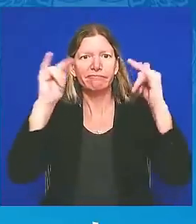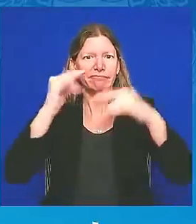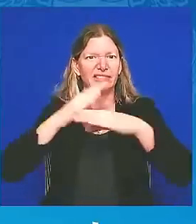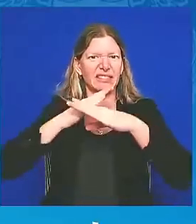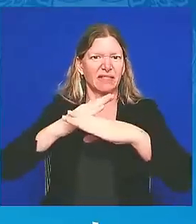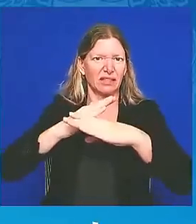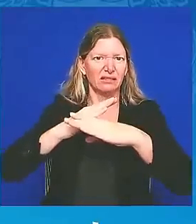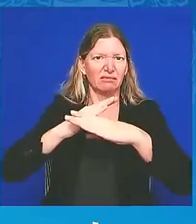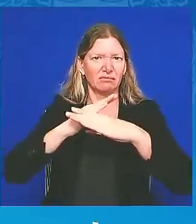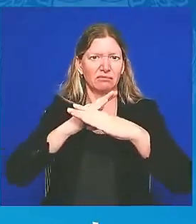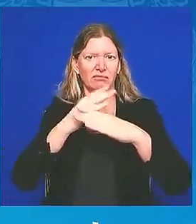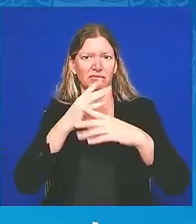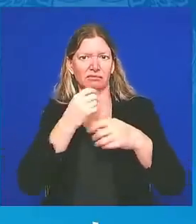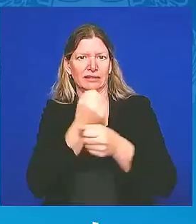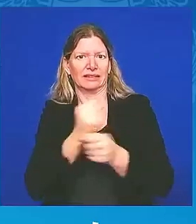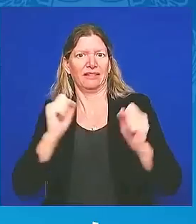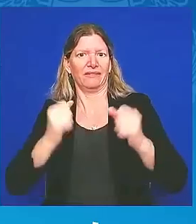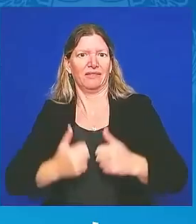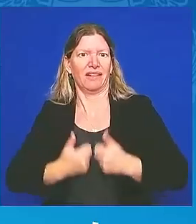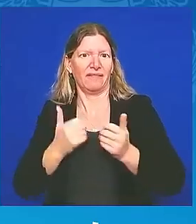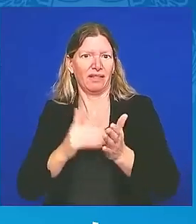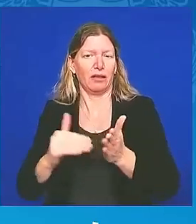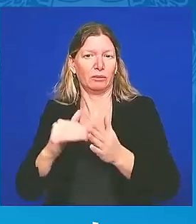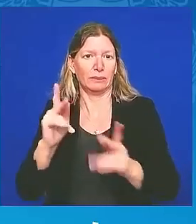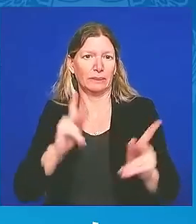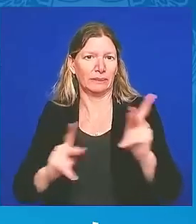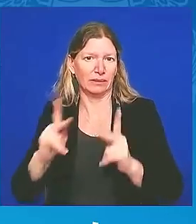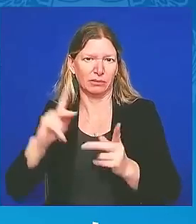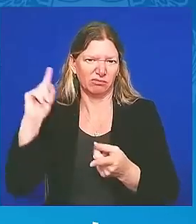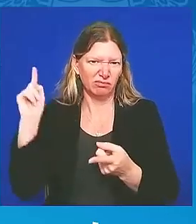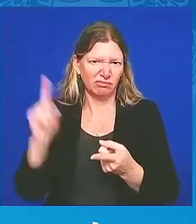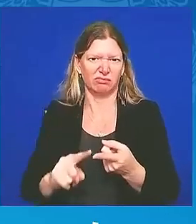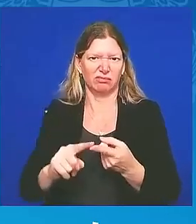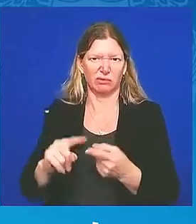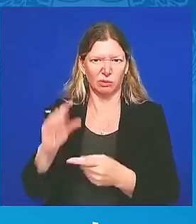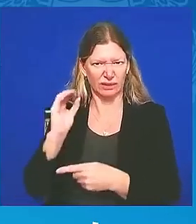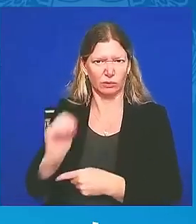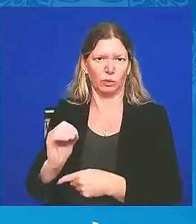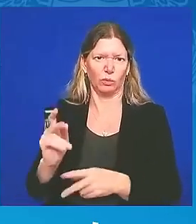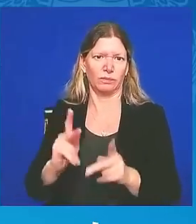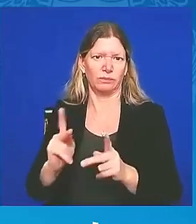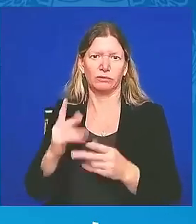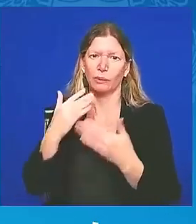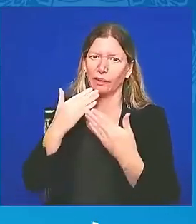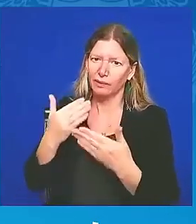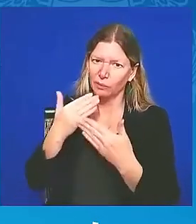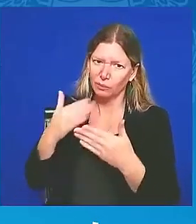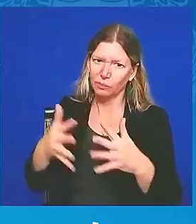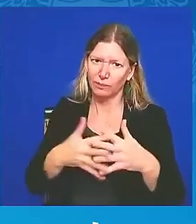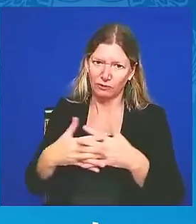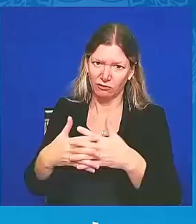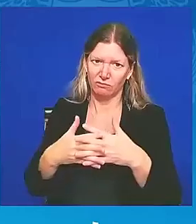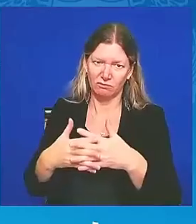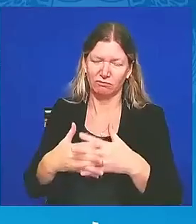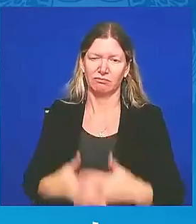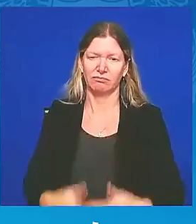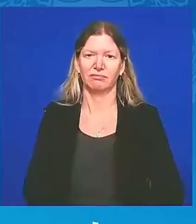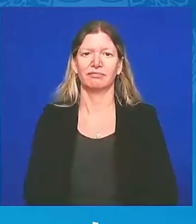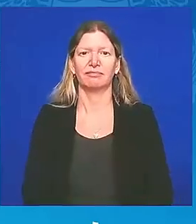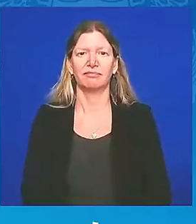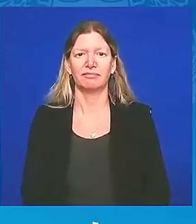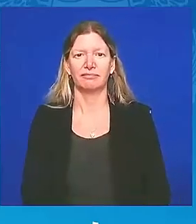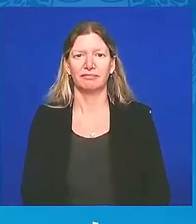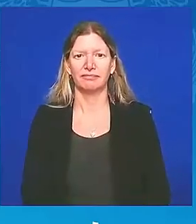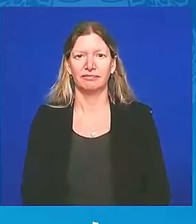to you, Madam Vice President. Slava Ukraine. Thank you. Thank you. It's good to see you. Here, we're going to go ahead. Thank you. sir.